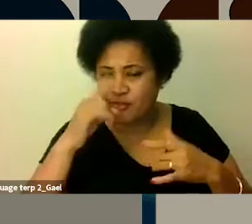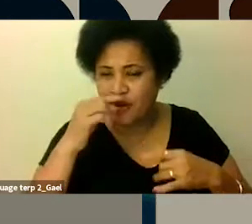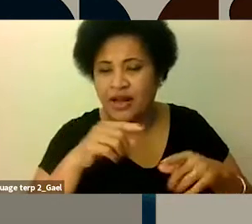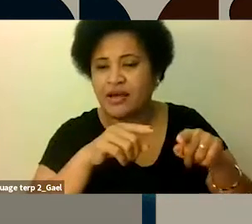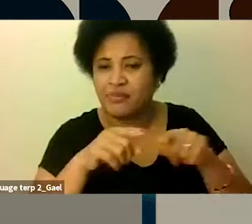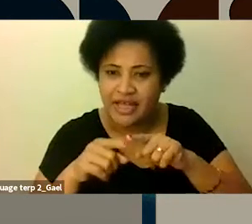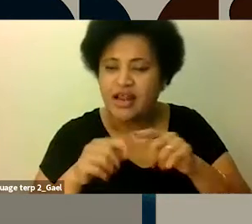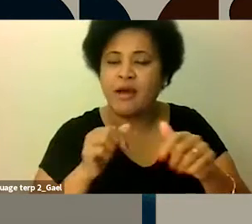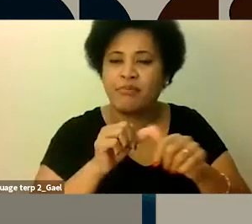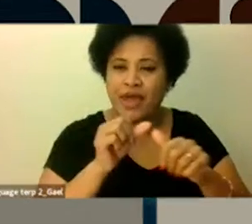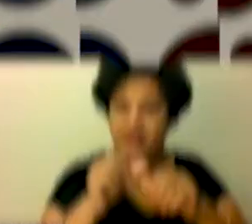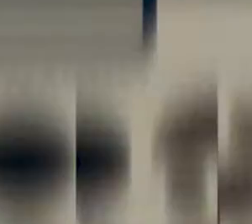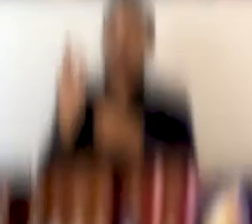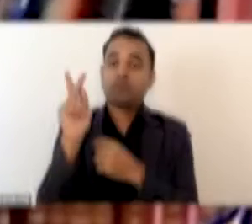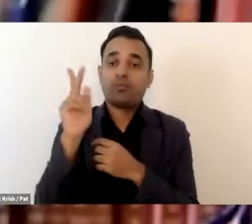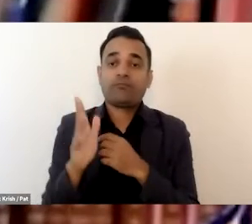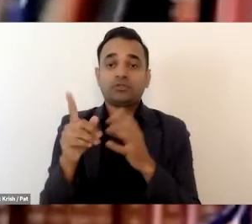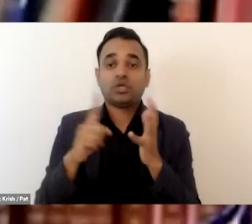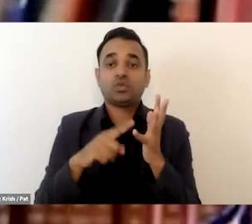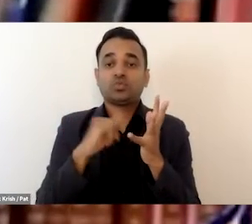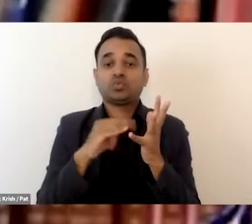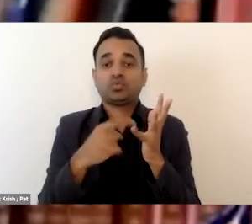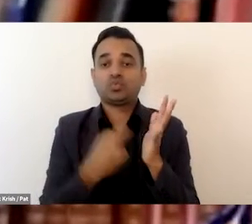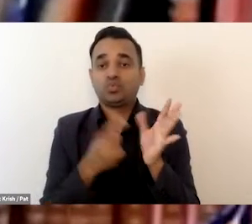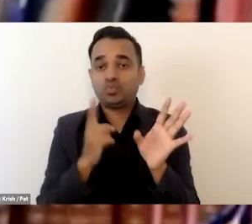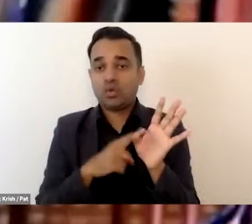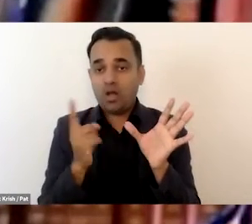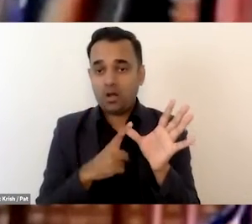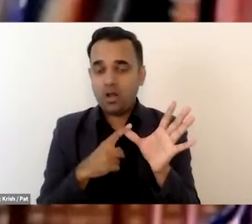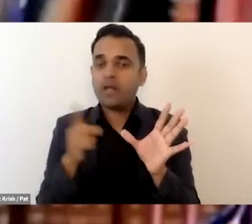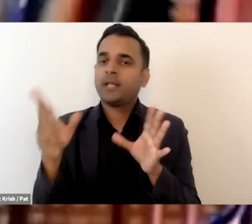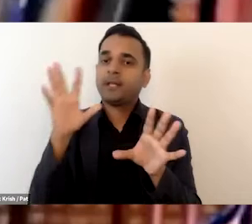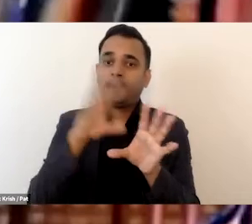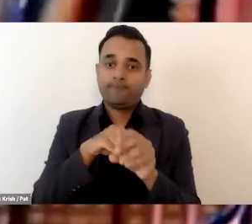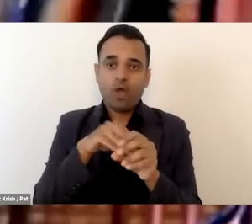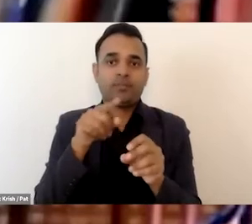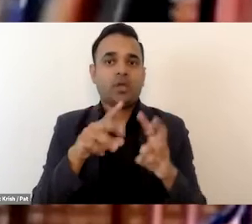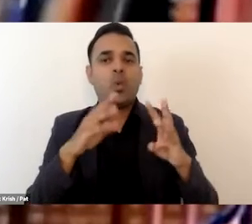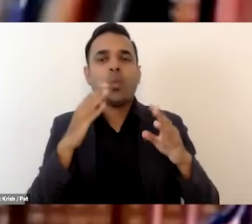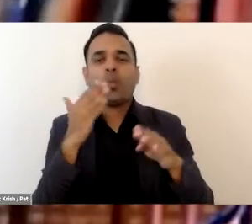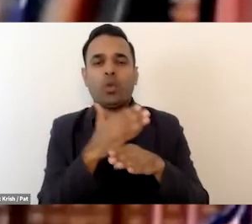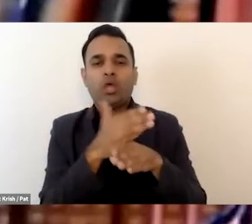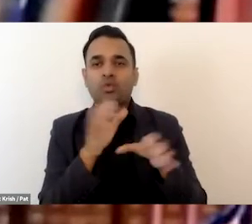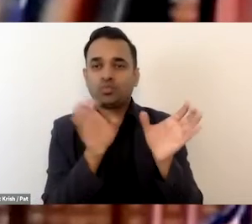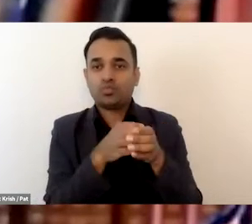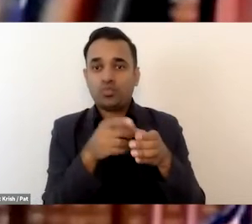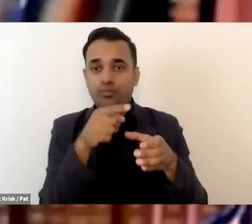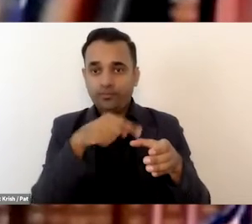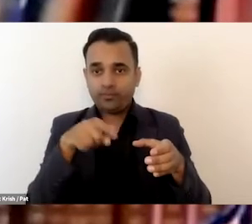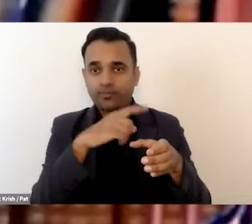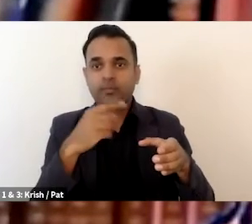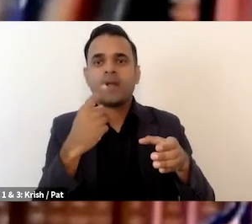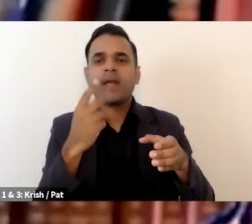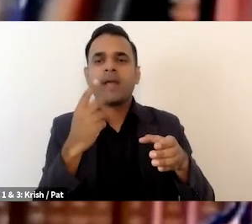And it makes great business sense. We can, in partnership with you, bring attentions and concerns to